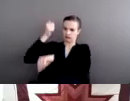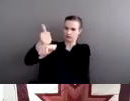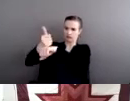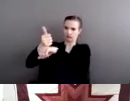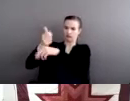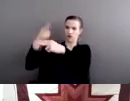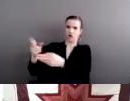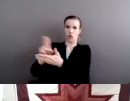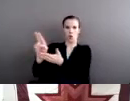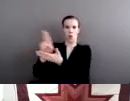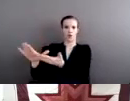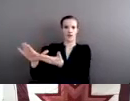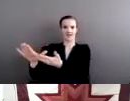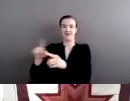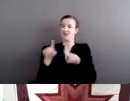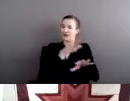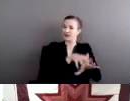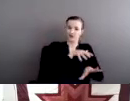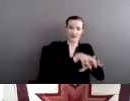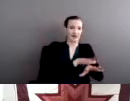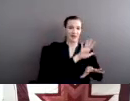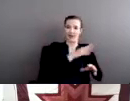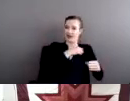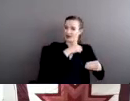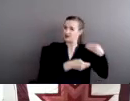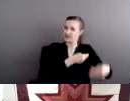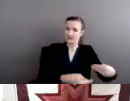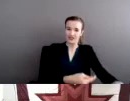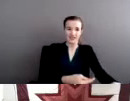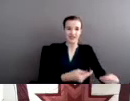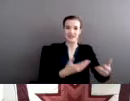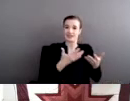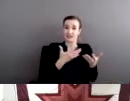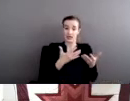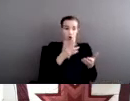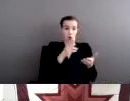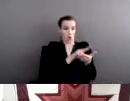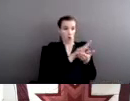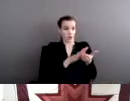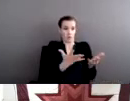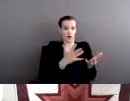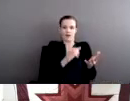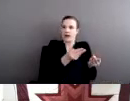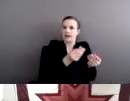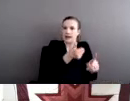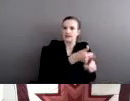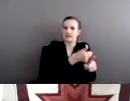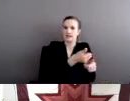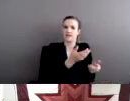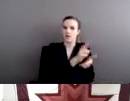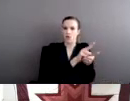But in many tribal traditions, our ways are connected to the land. And so the